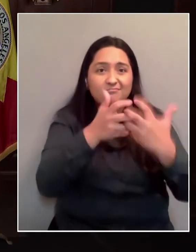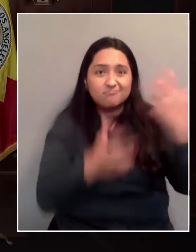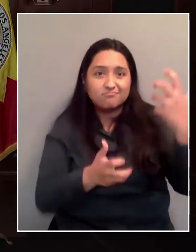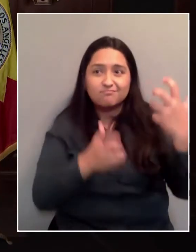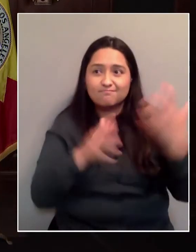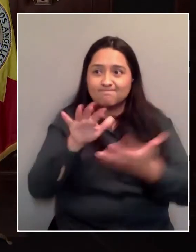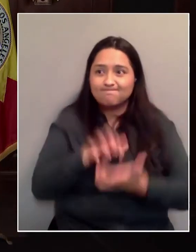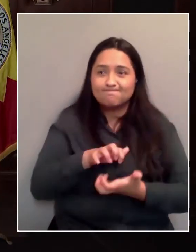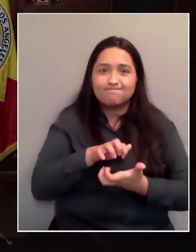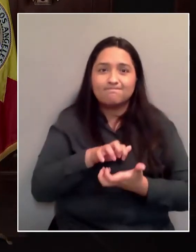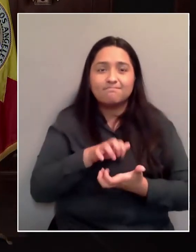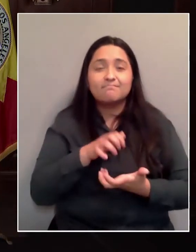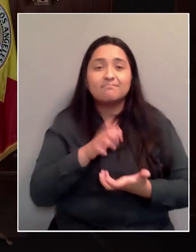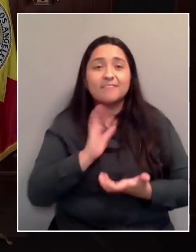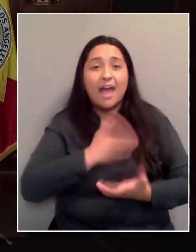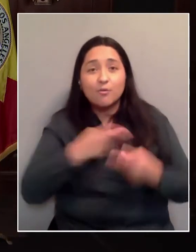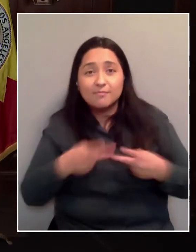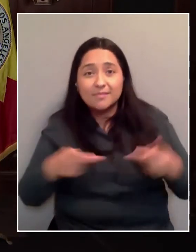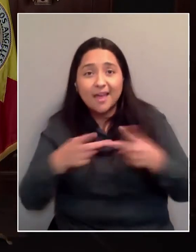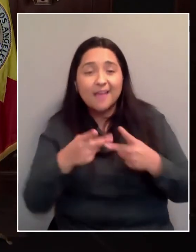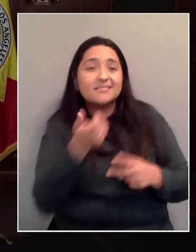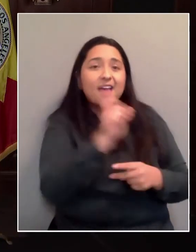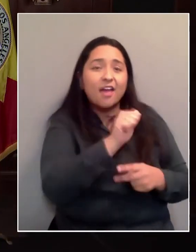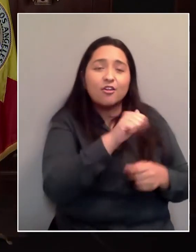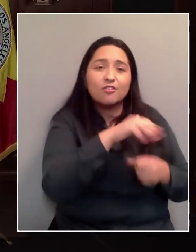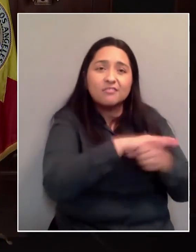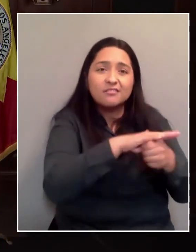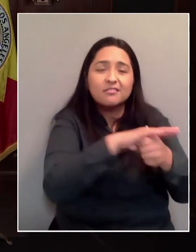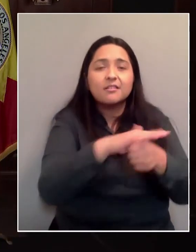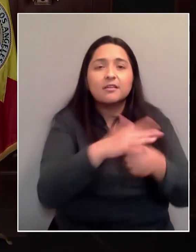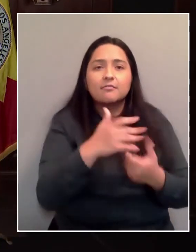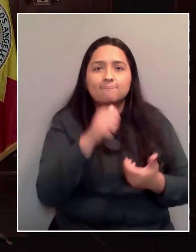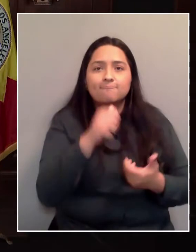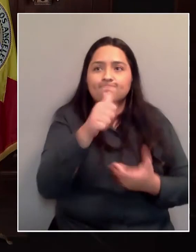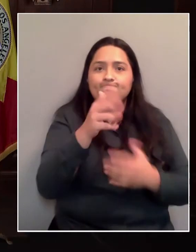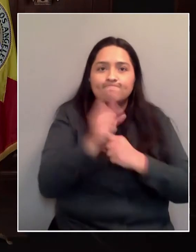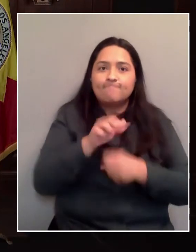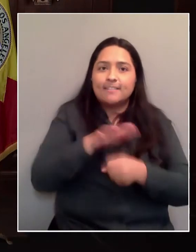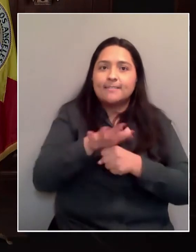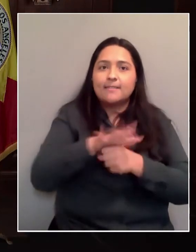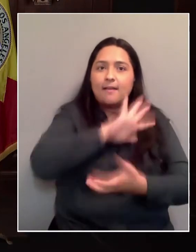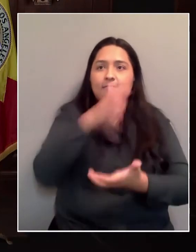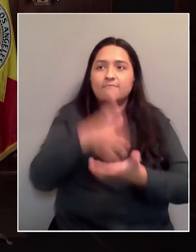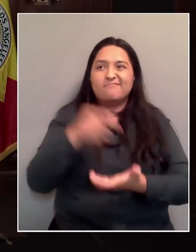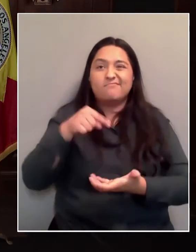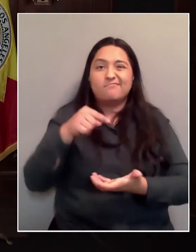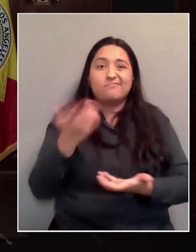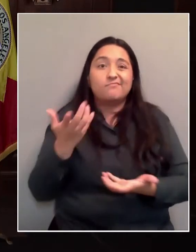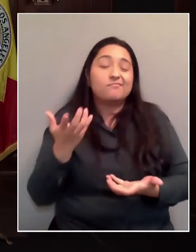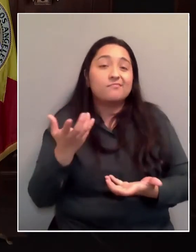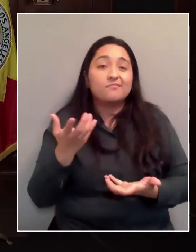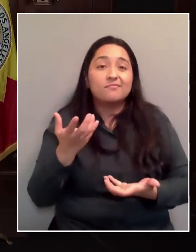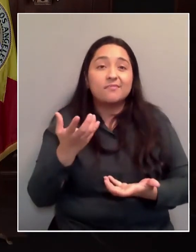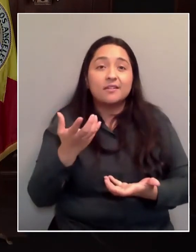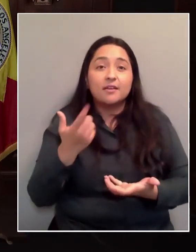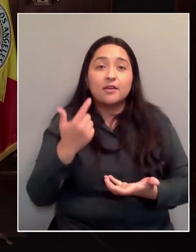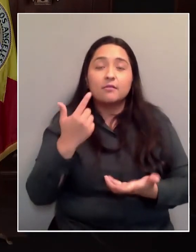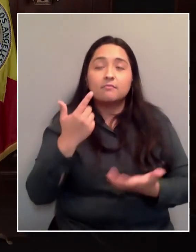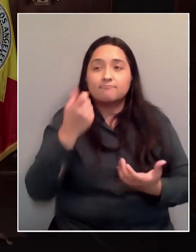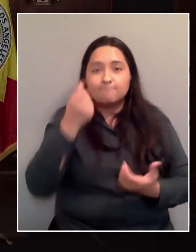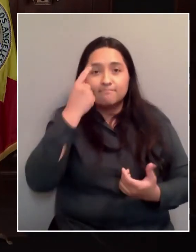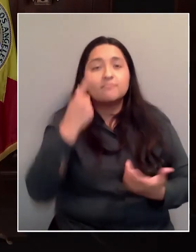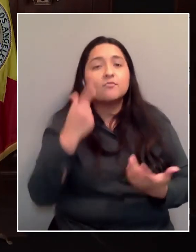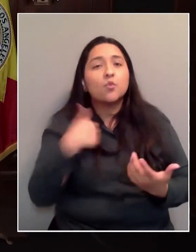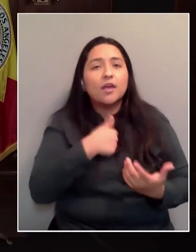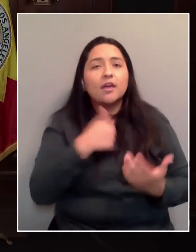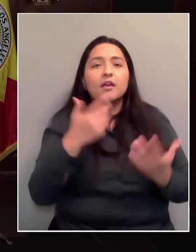county mega sites, not have as much supply. And I think at a certain point, everybody wants to come in and save the day, and I admire that. That